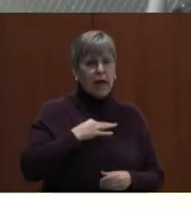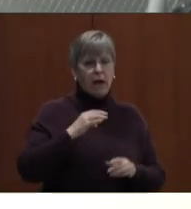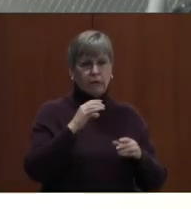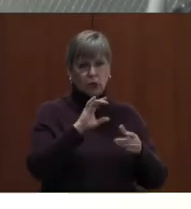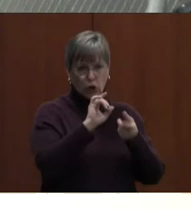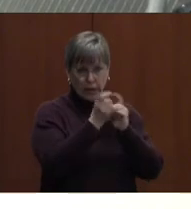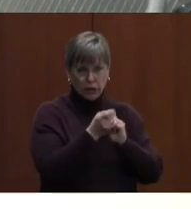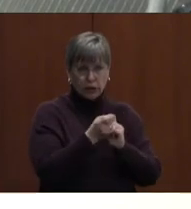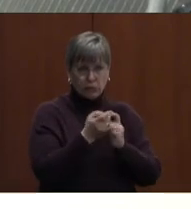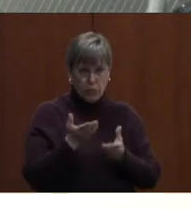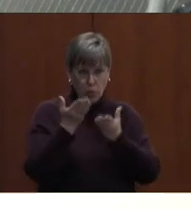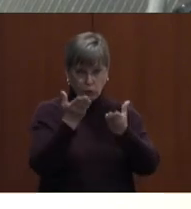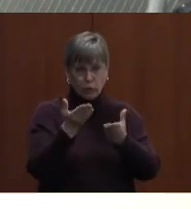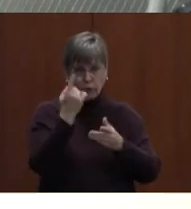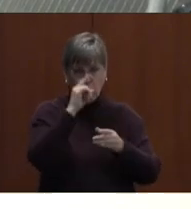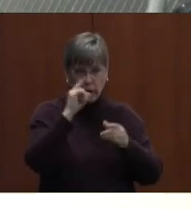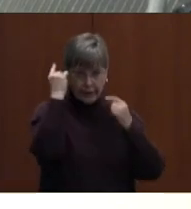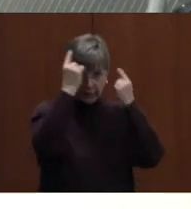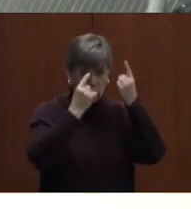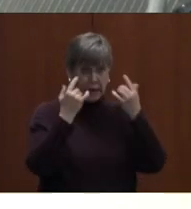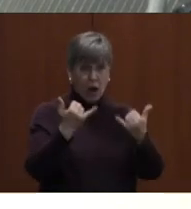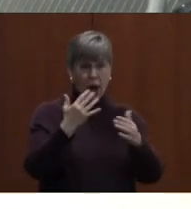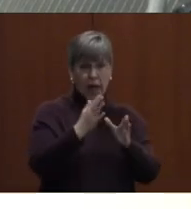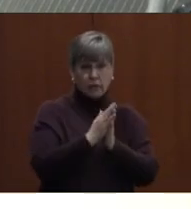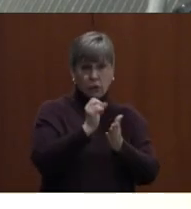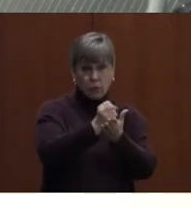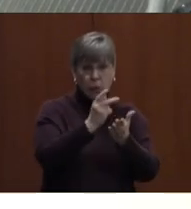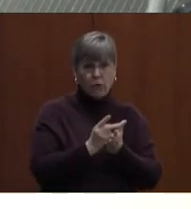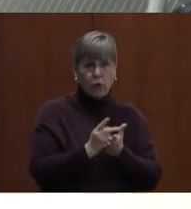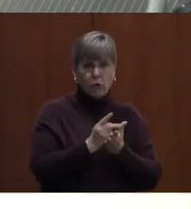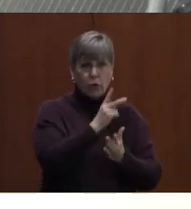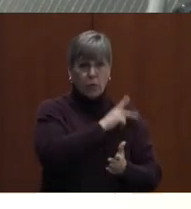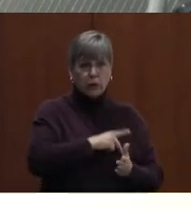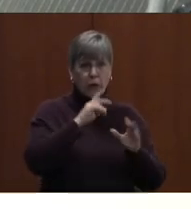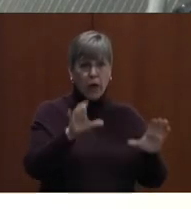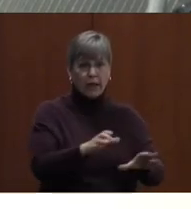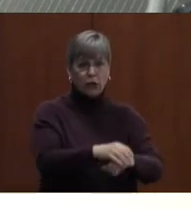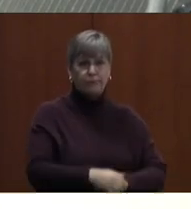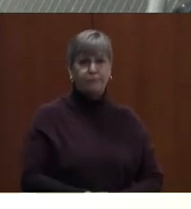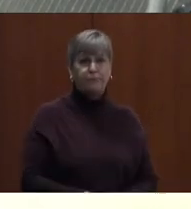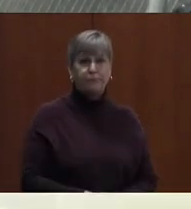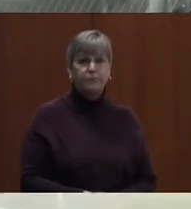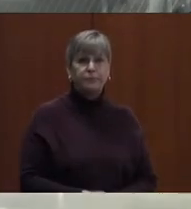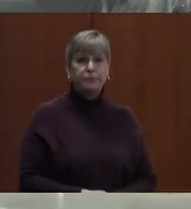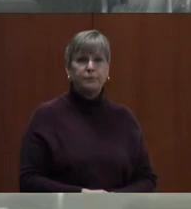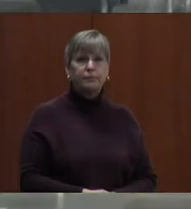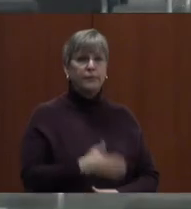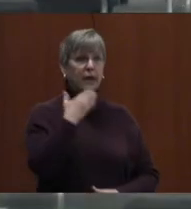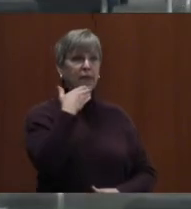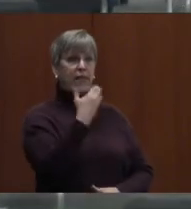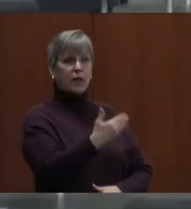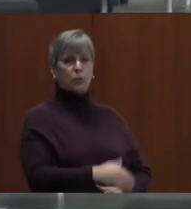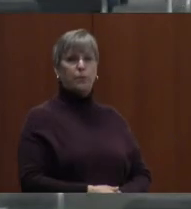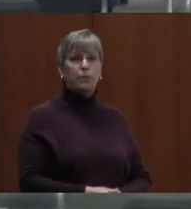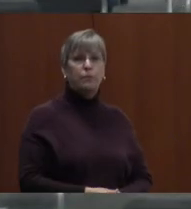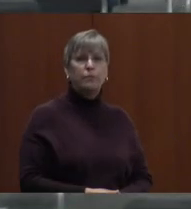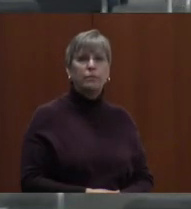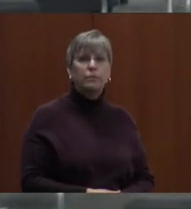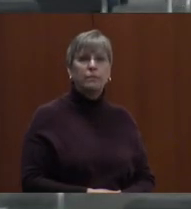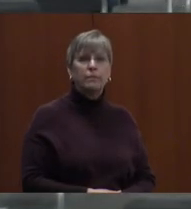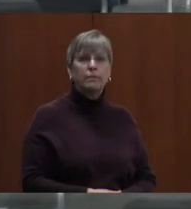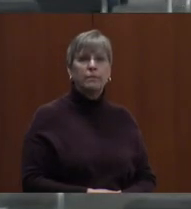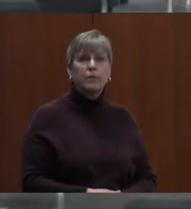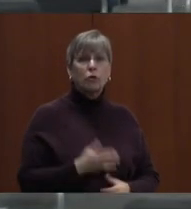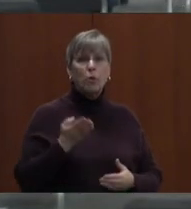consideration. At this time, I ask for your approval of personnel actions. Thank you, Dr. Pugh. Is there a motion?